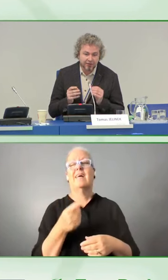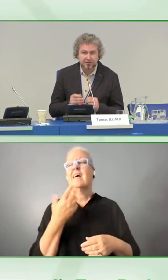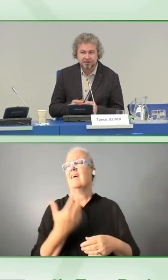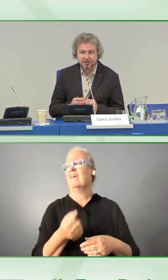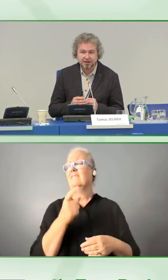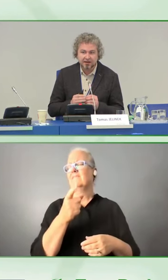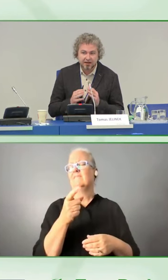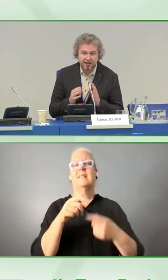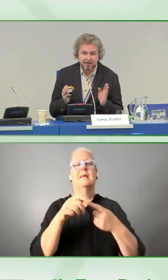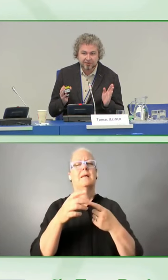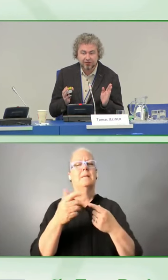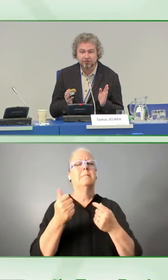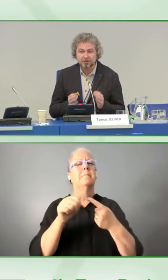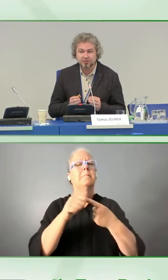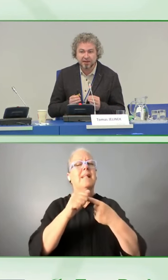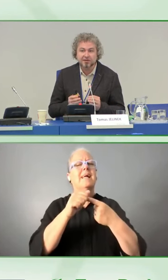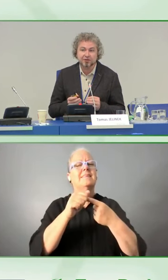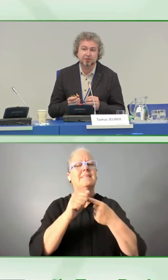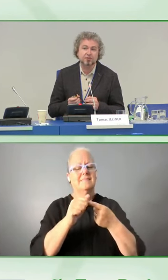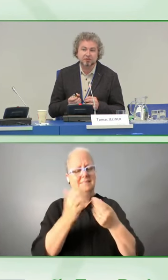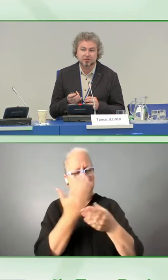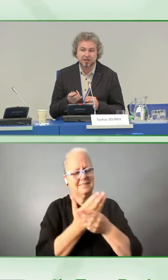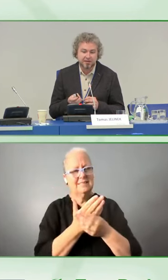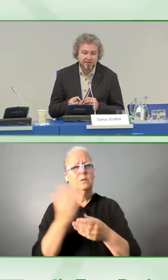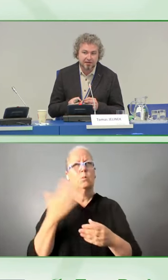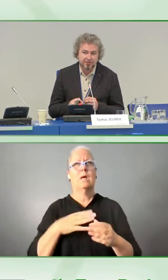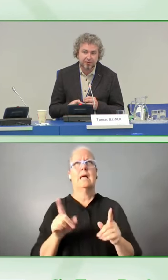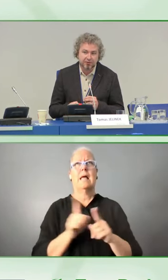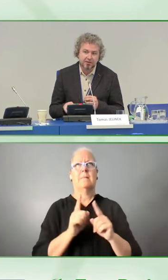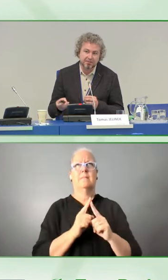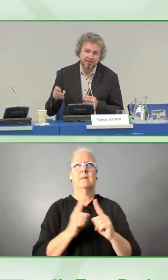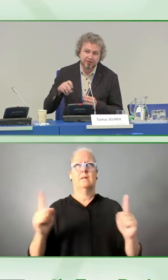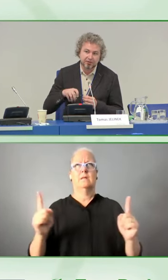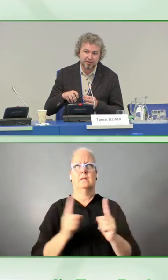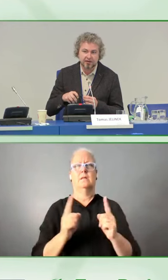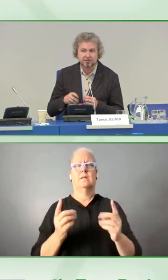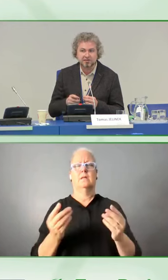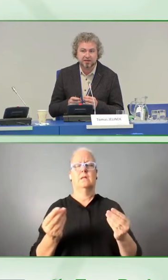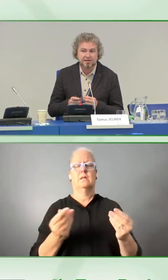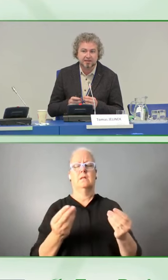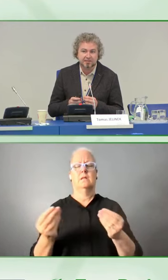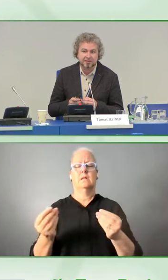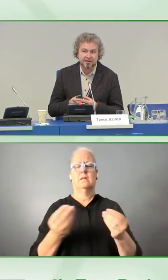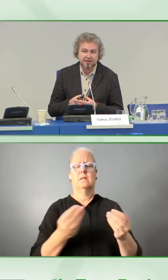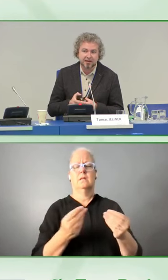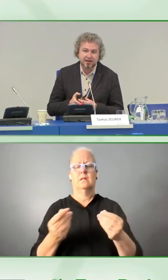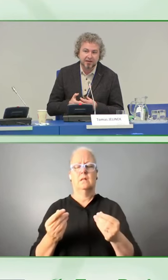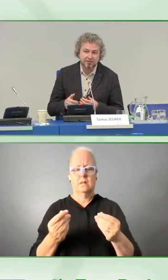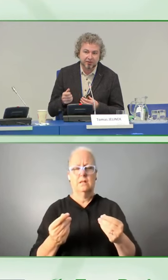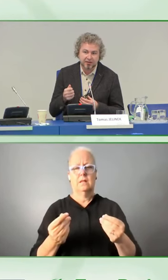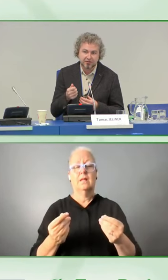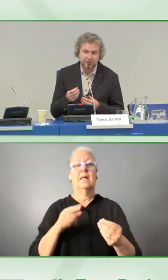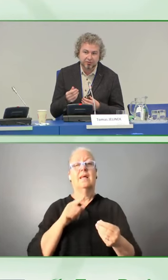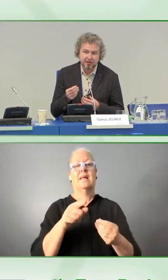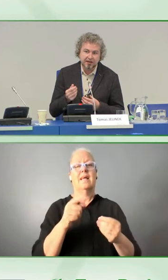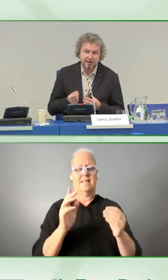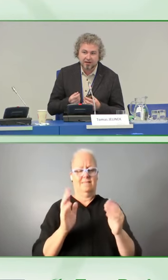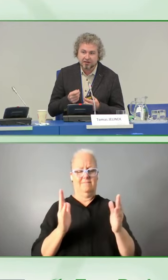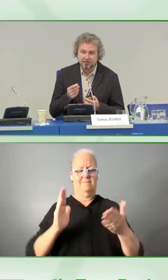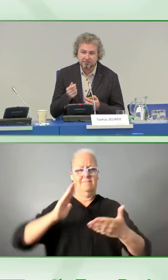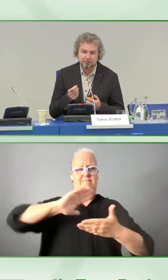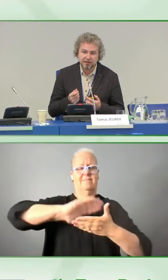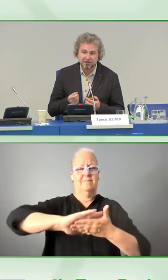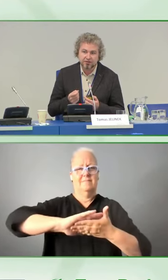rely on the length of the banknote. So they basically fold the banknote around this plastic template in order to